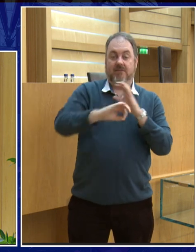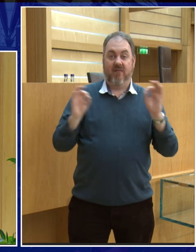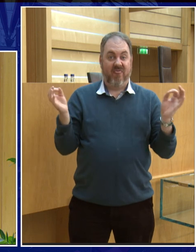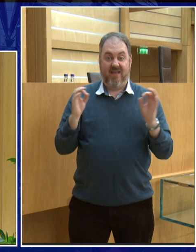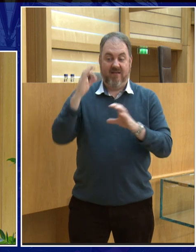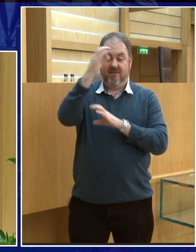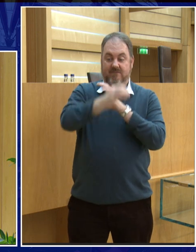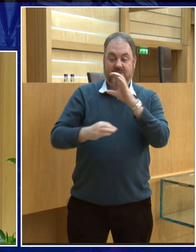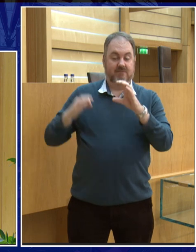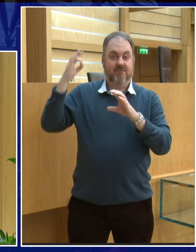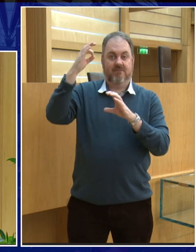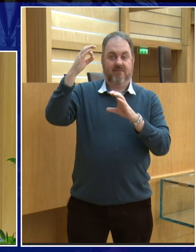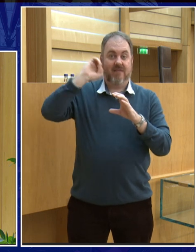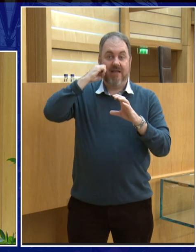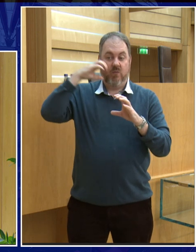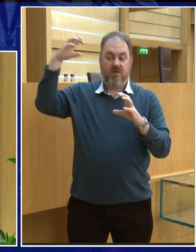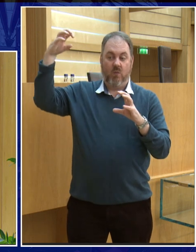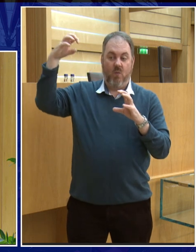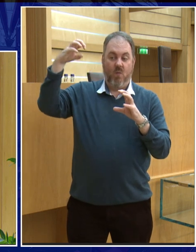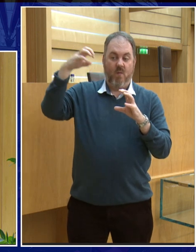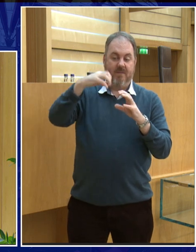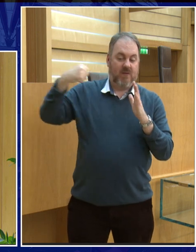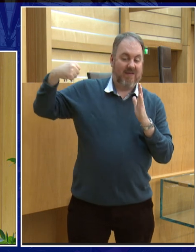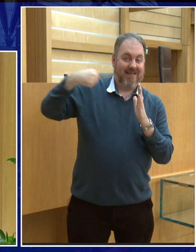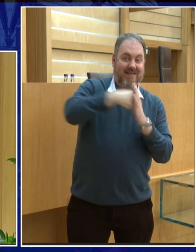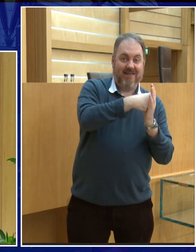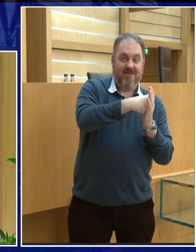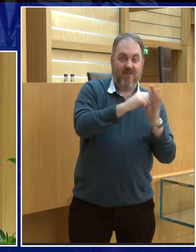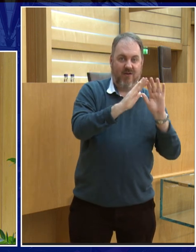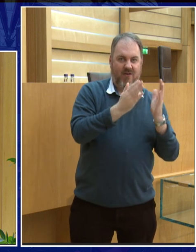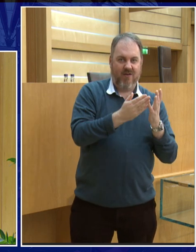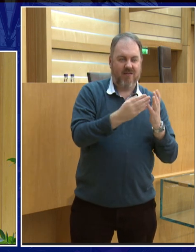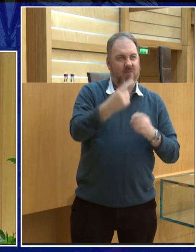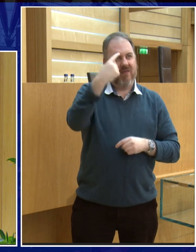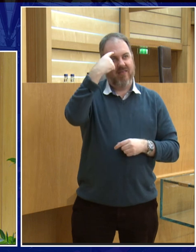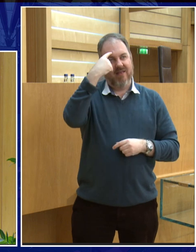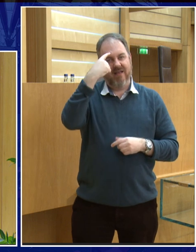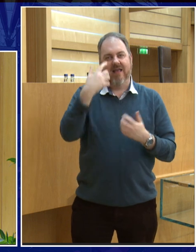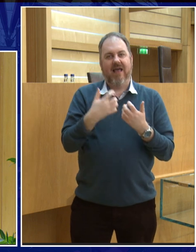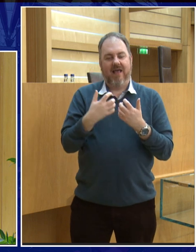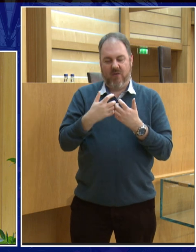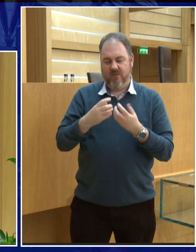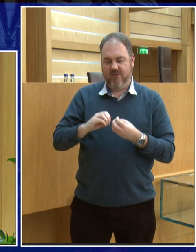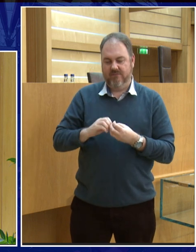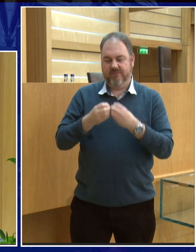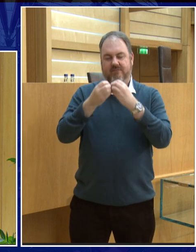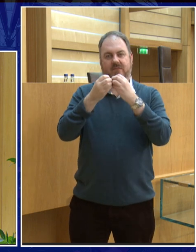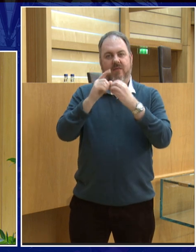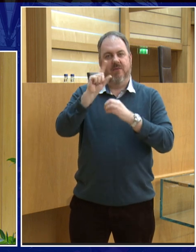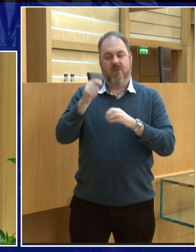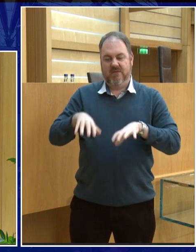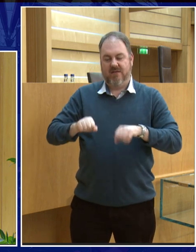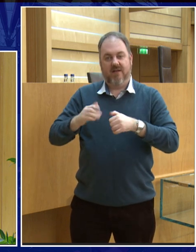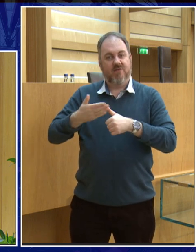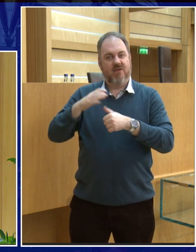it wasn't travelling around the earth, it would actually get pulled and sucked into the earth. But we think it's about how the moon formed. We think the moon sort of